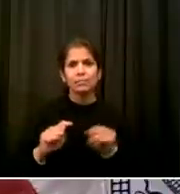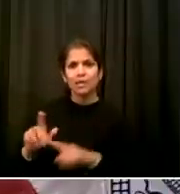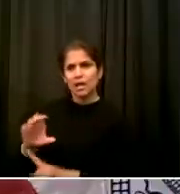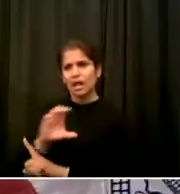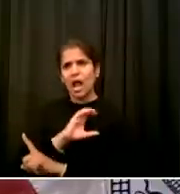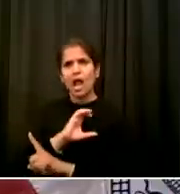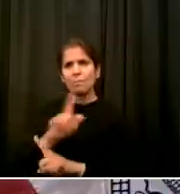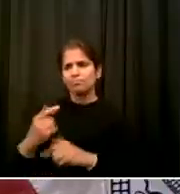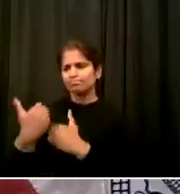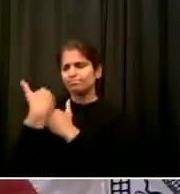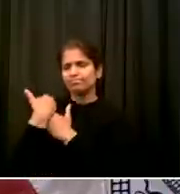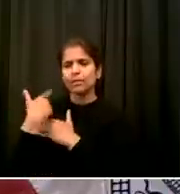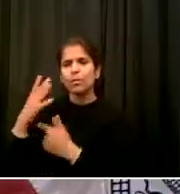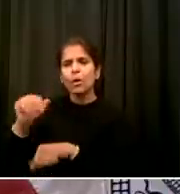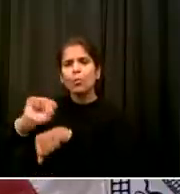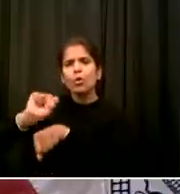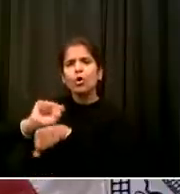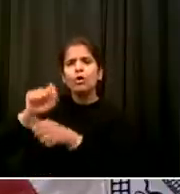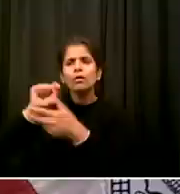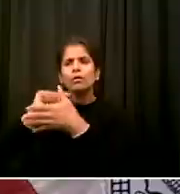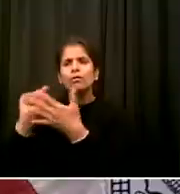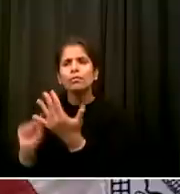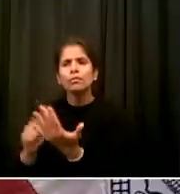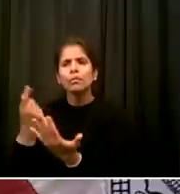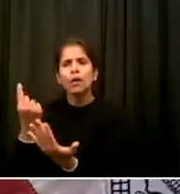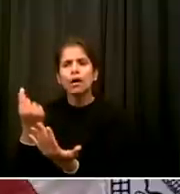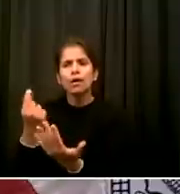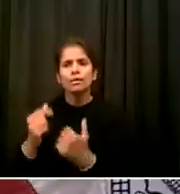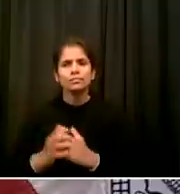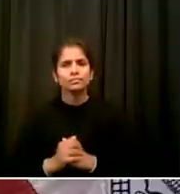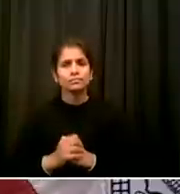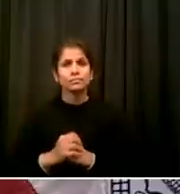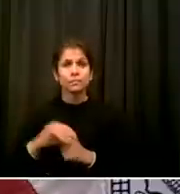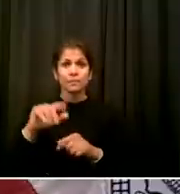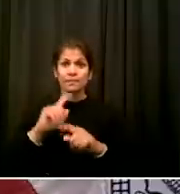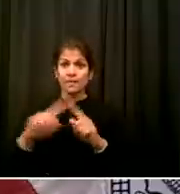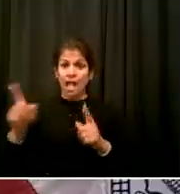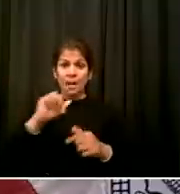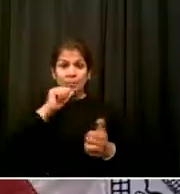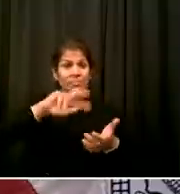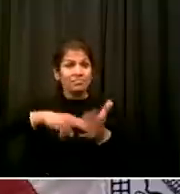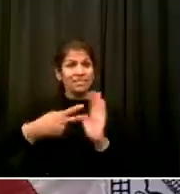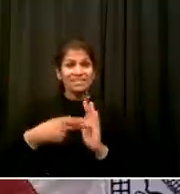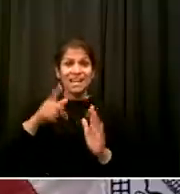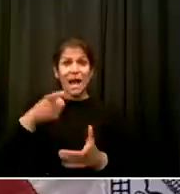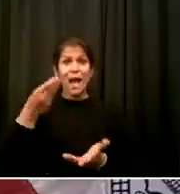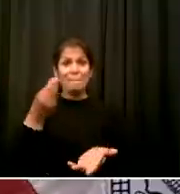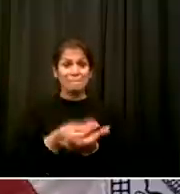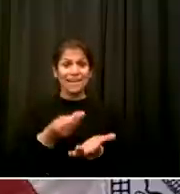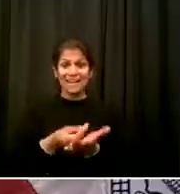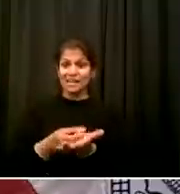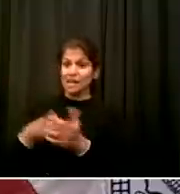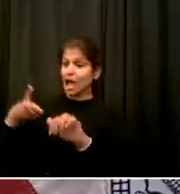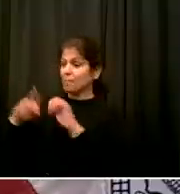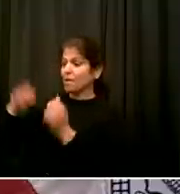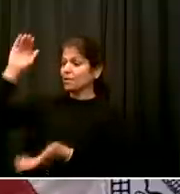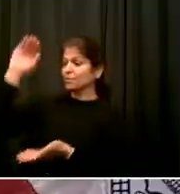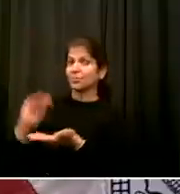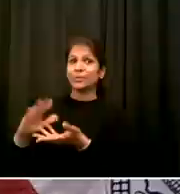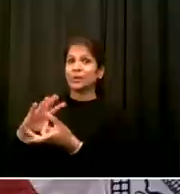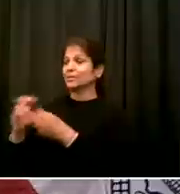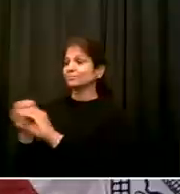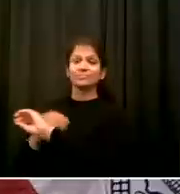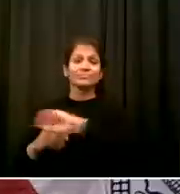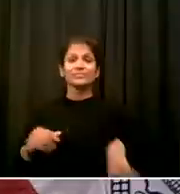budget savings Then you have changes within the NYPD Like the decision to no longer constitute the anti-crime unit the same way